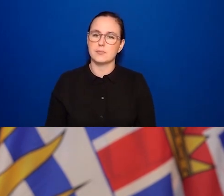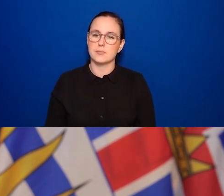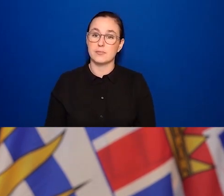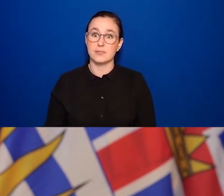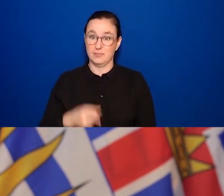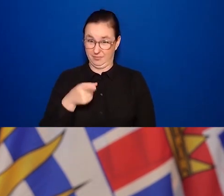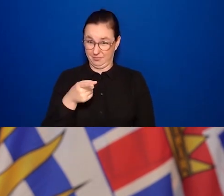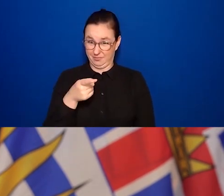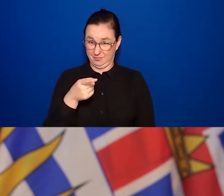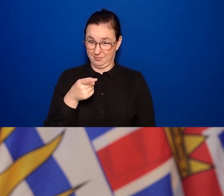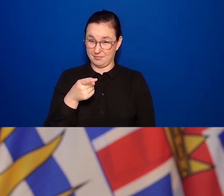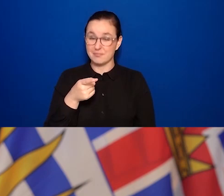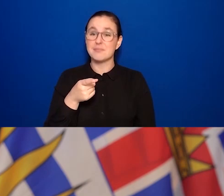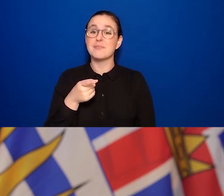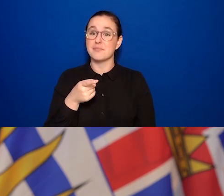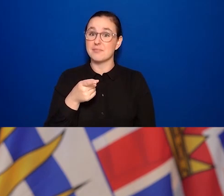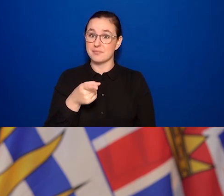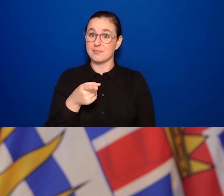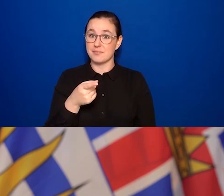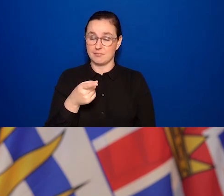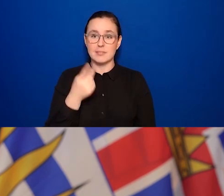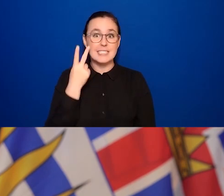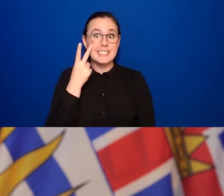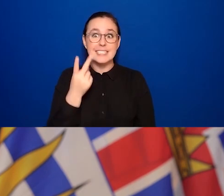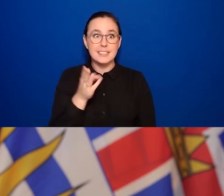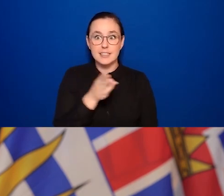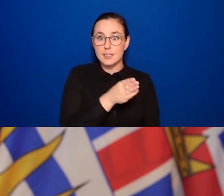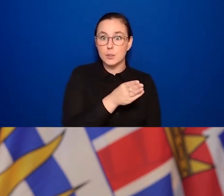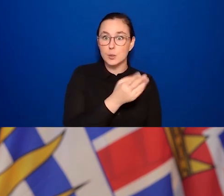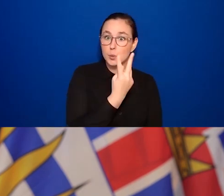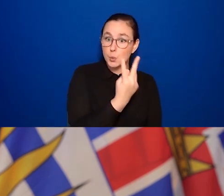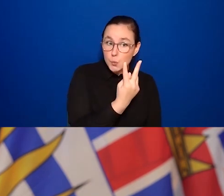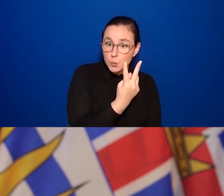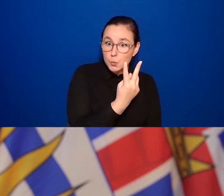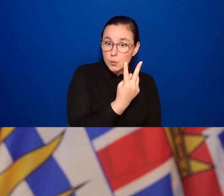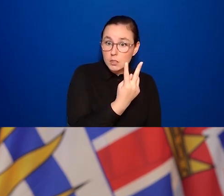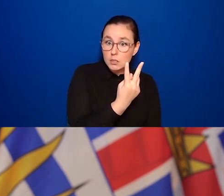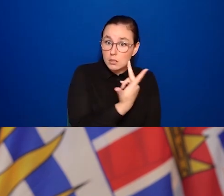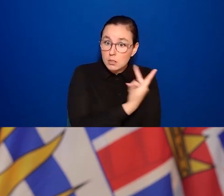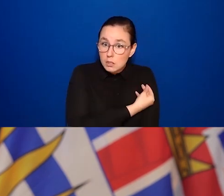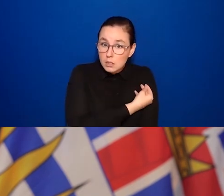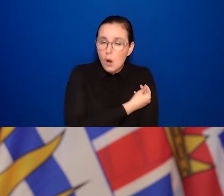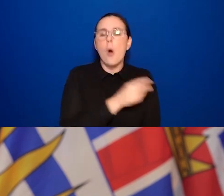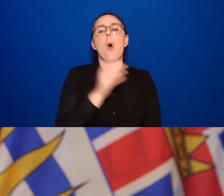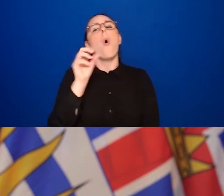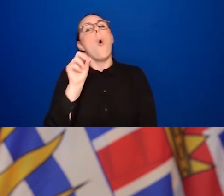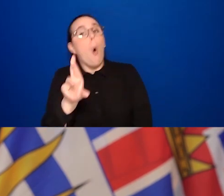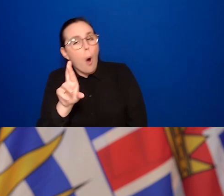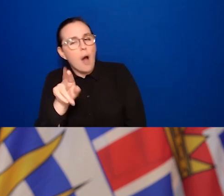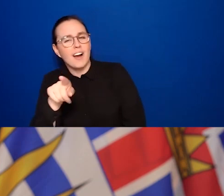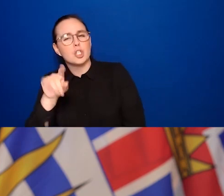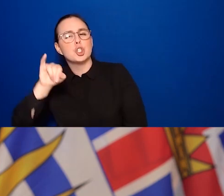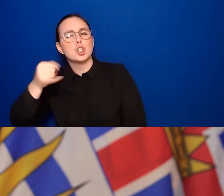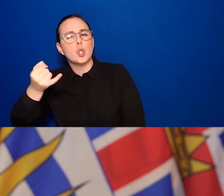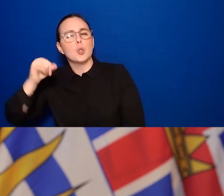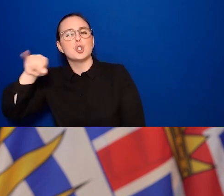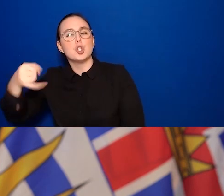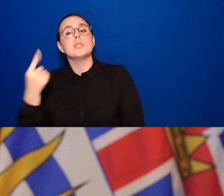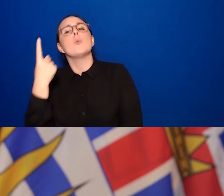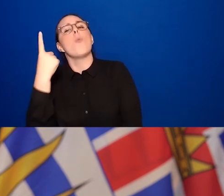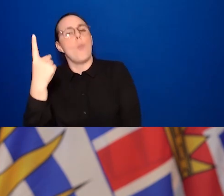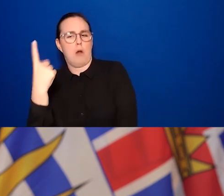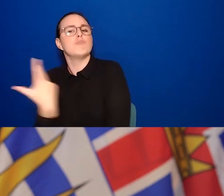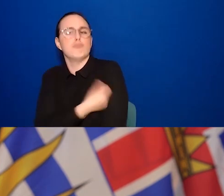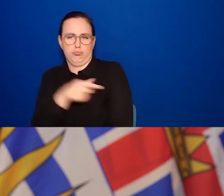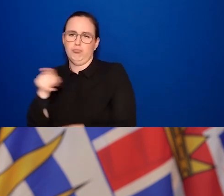-dose vaccine series or one dose of the Johnson & Johnson vaccine series, that you're partially vaccinated, or that there's no